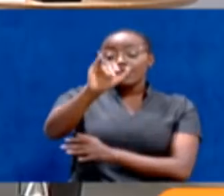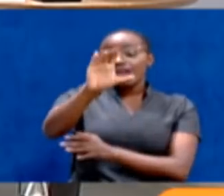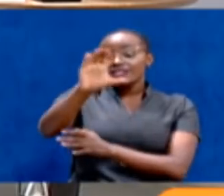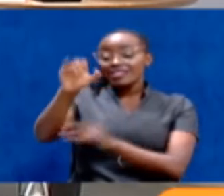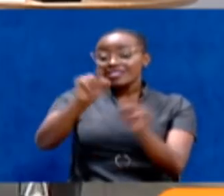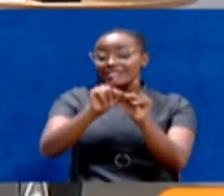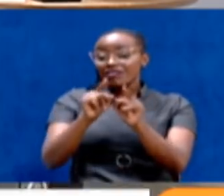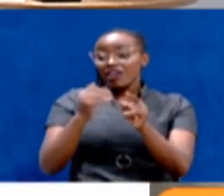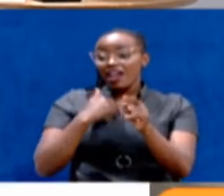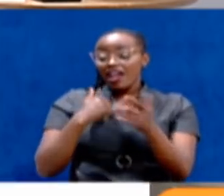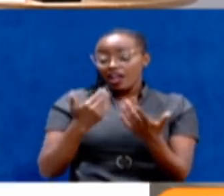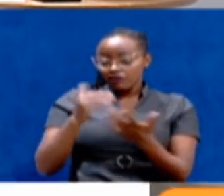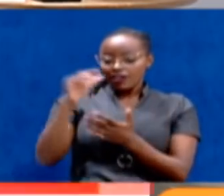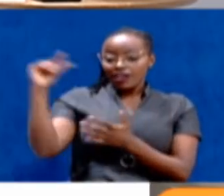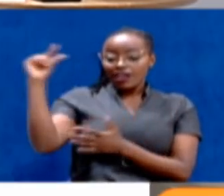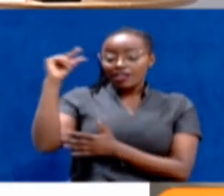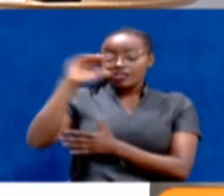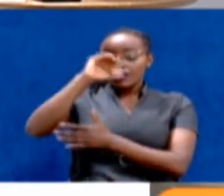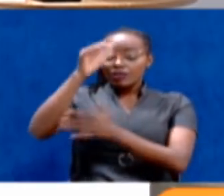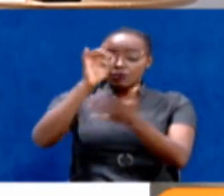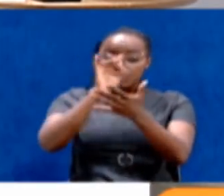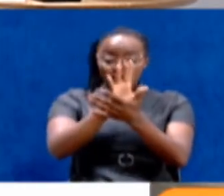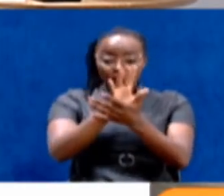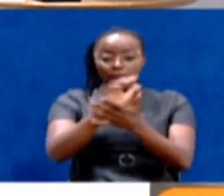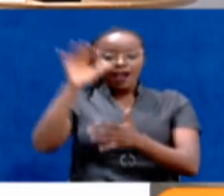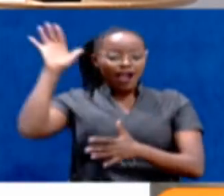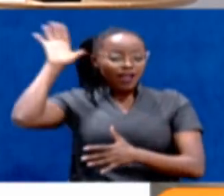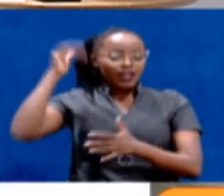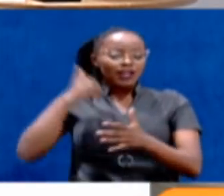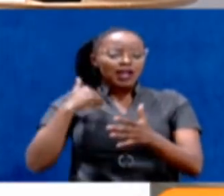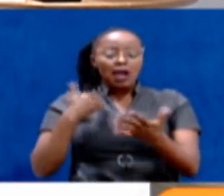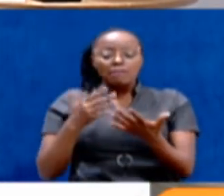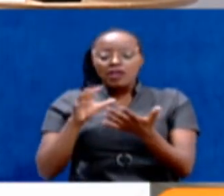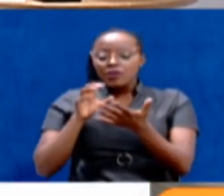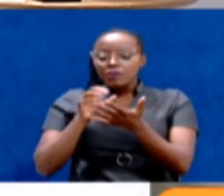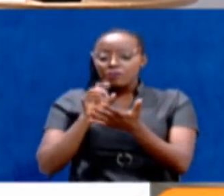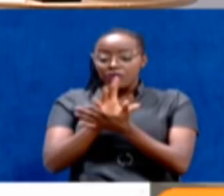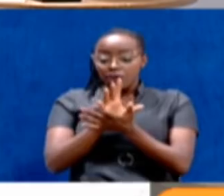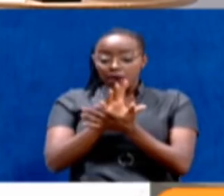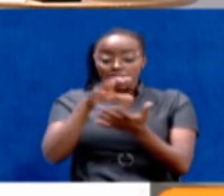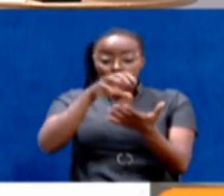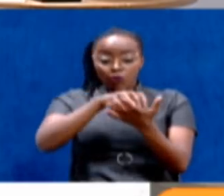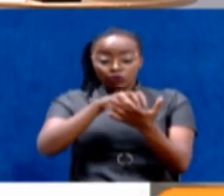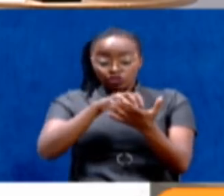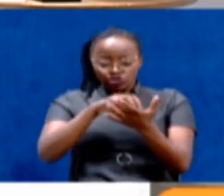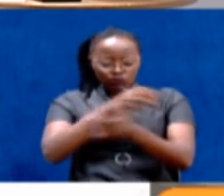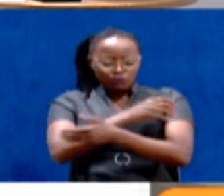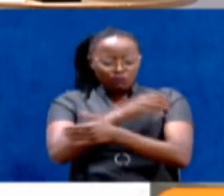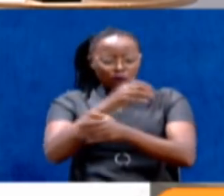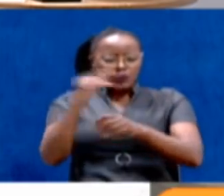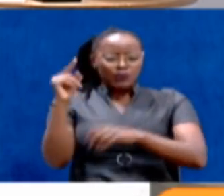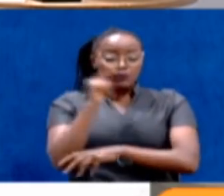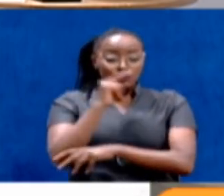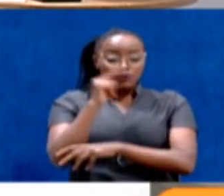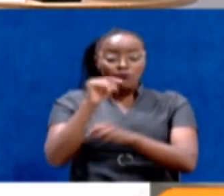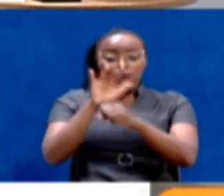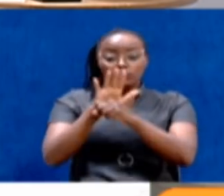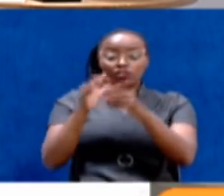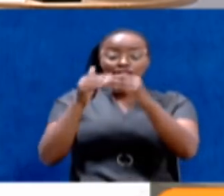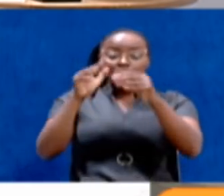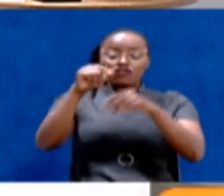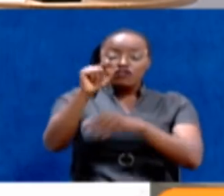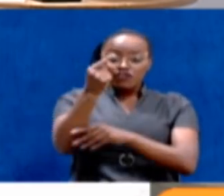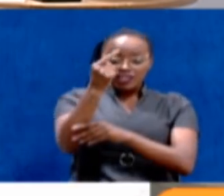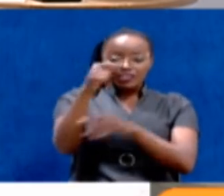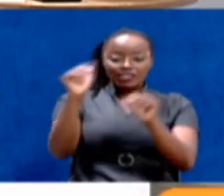Firebrand Garissa Township Member of Parliament, Aidan Duwale, has been stripped off the prestigious majority leader position after surviving the first